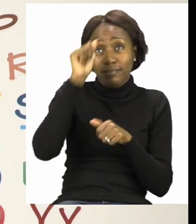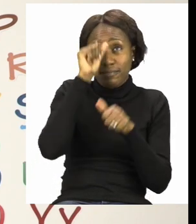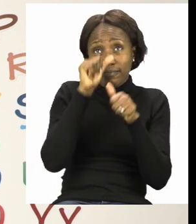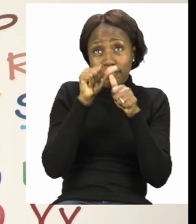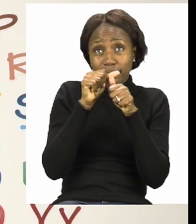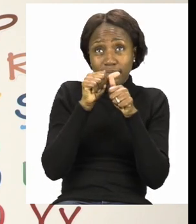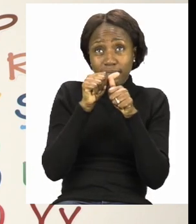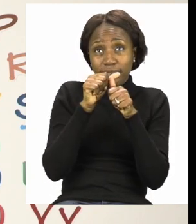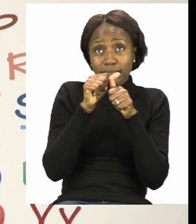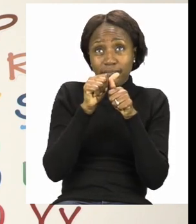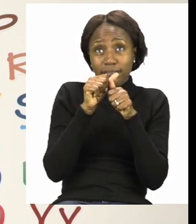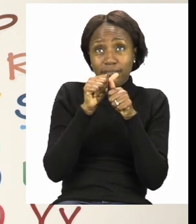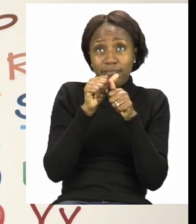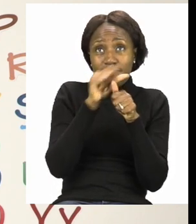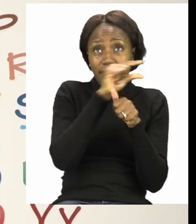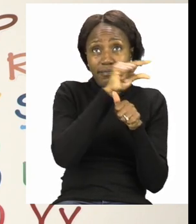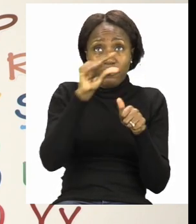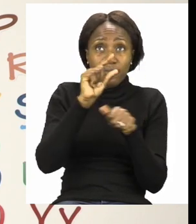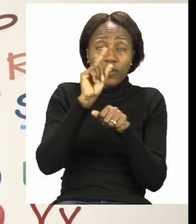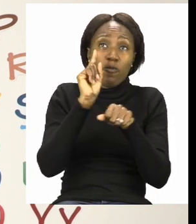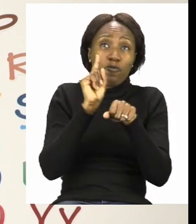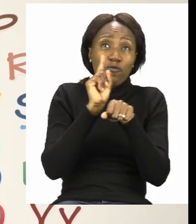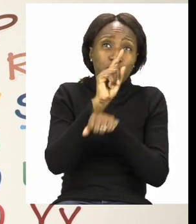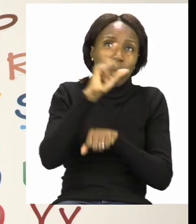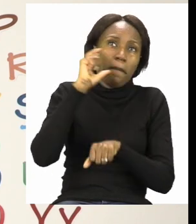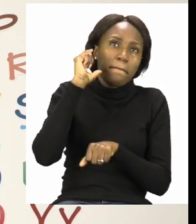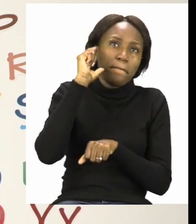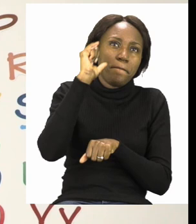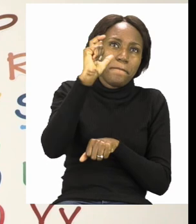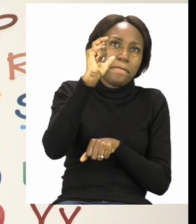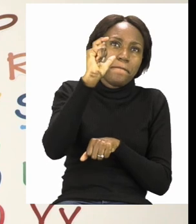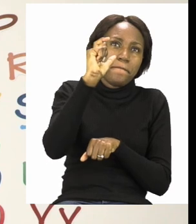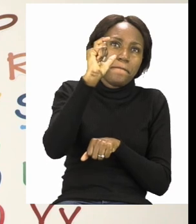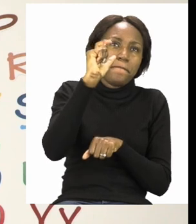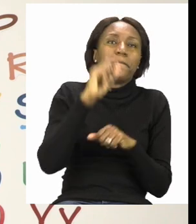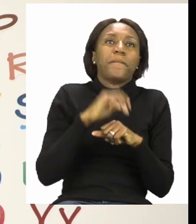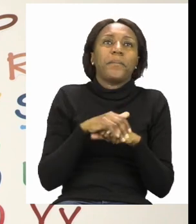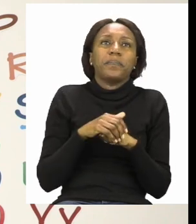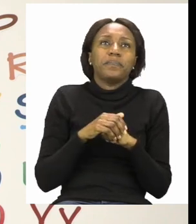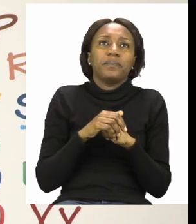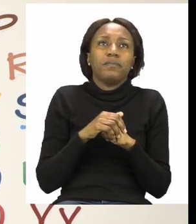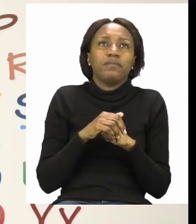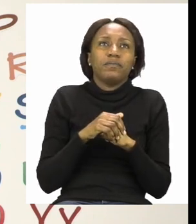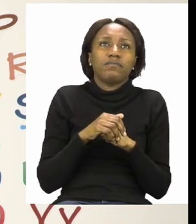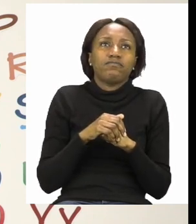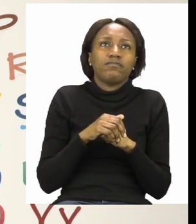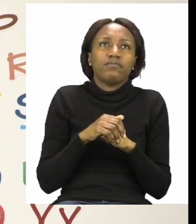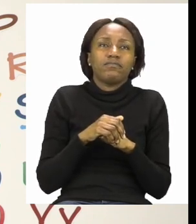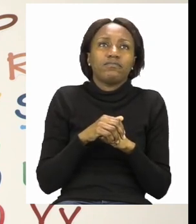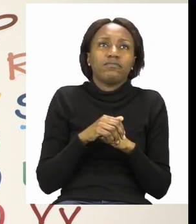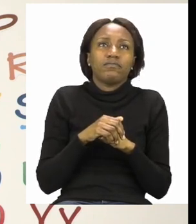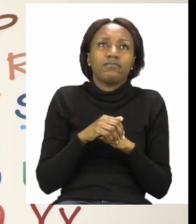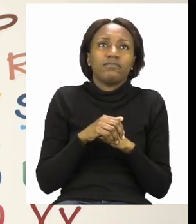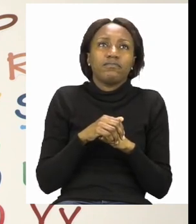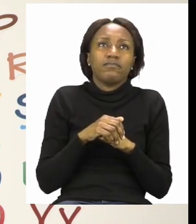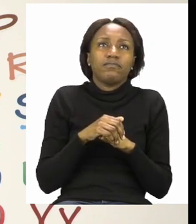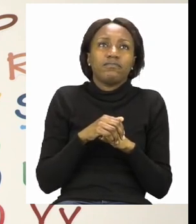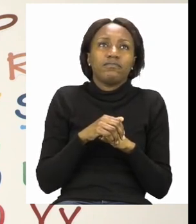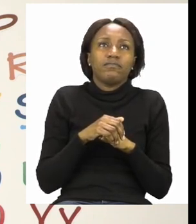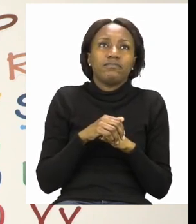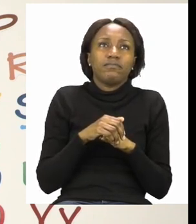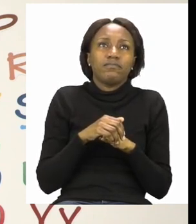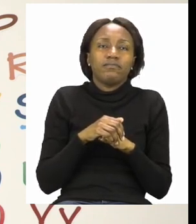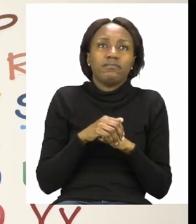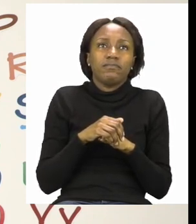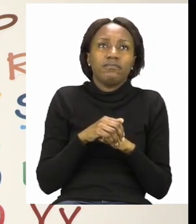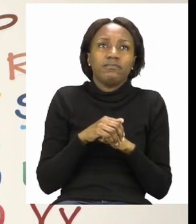letter, S. So, we're going to put our S. And I want you to follow me as you're writing it